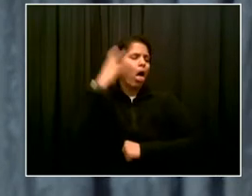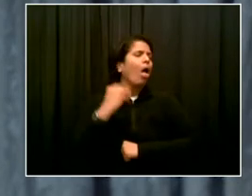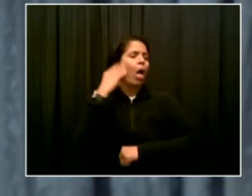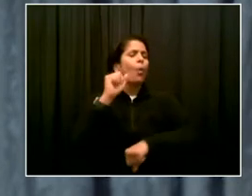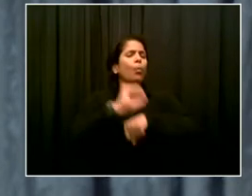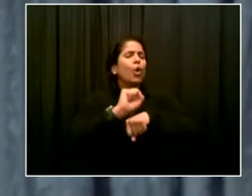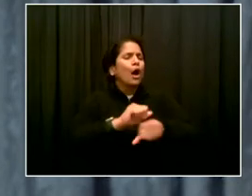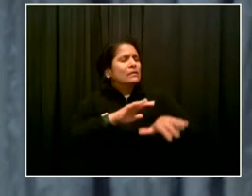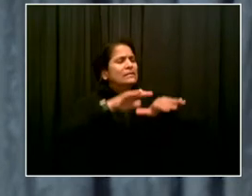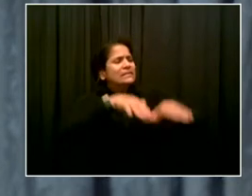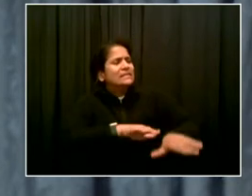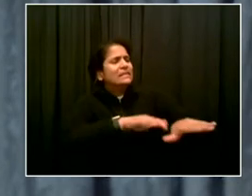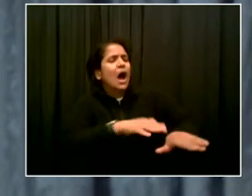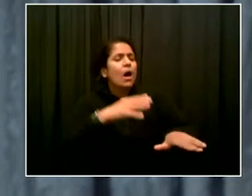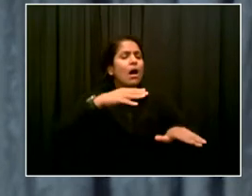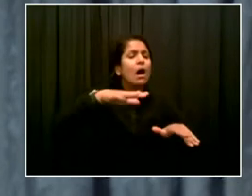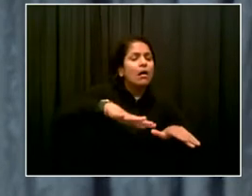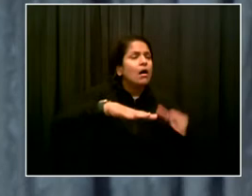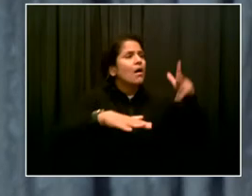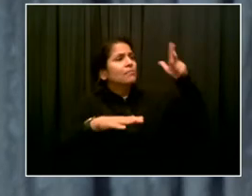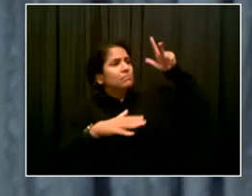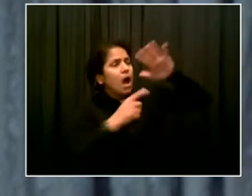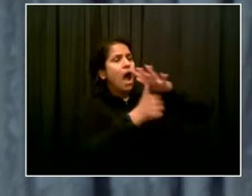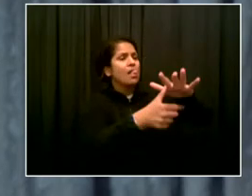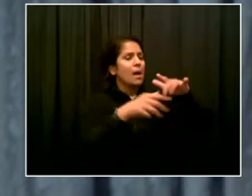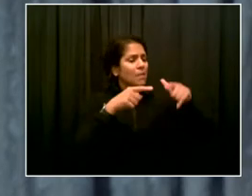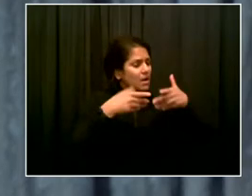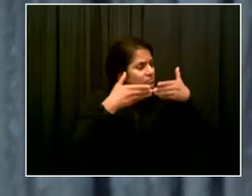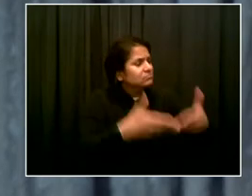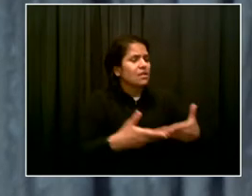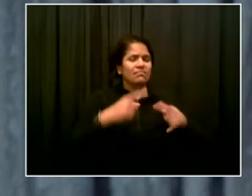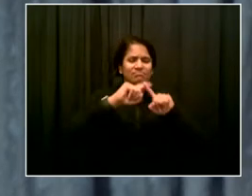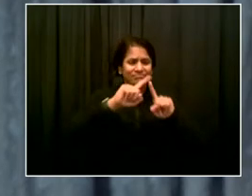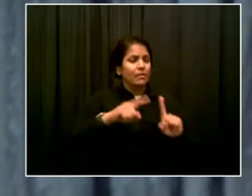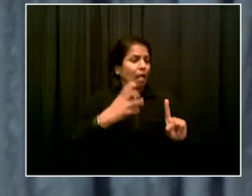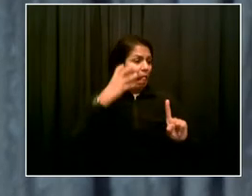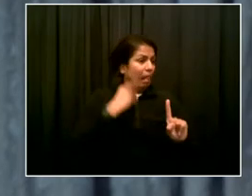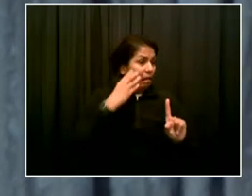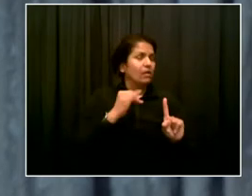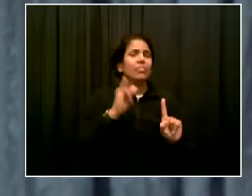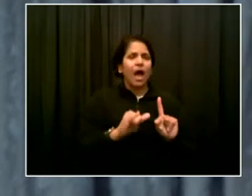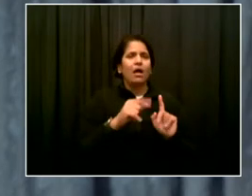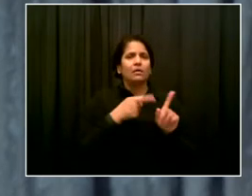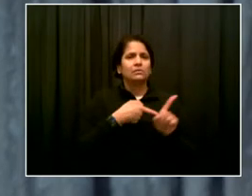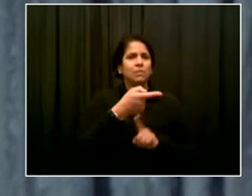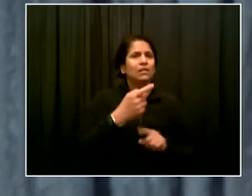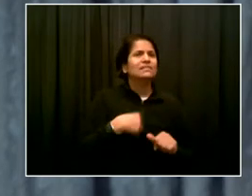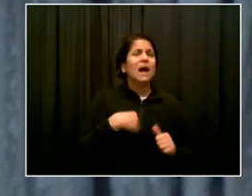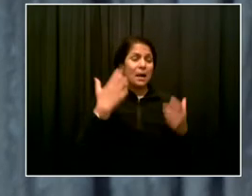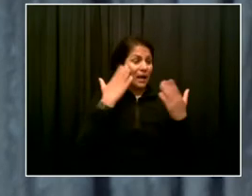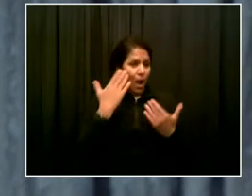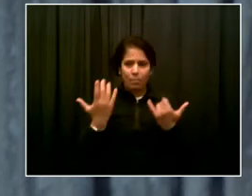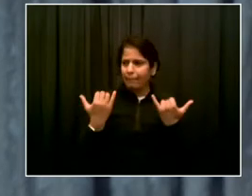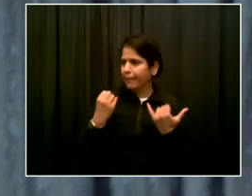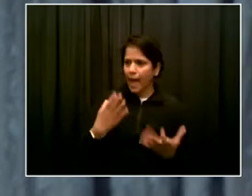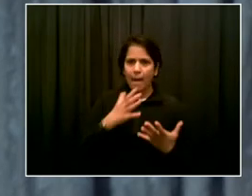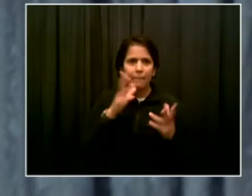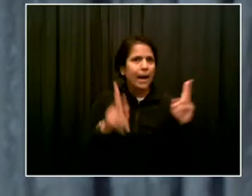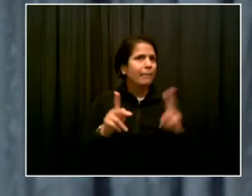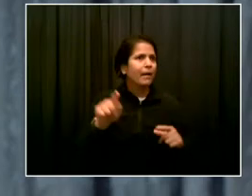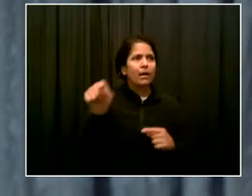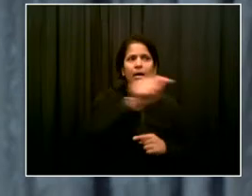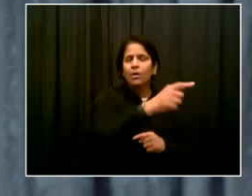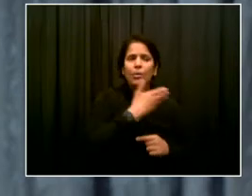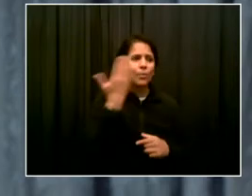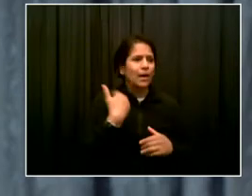we can. Uh, and, and it's certainly our objective to do it as quickly as we can find the people. Uh, the further complication I would